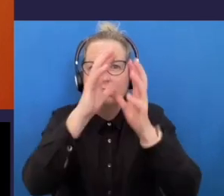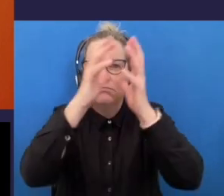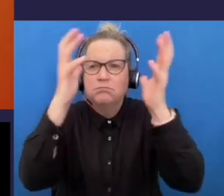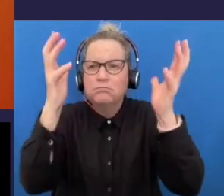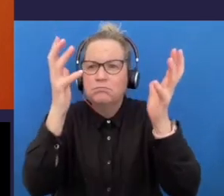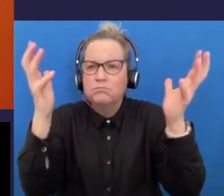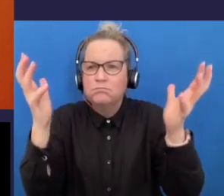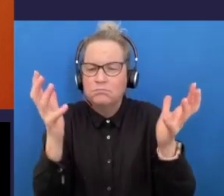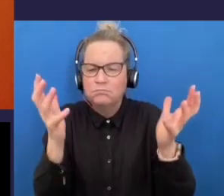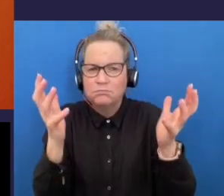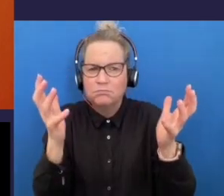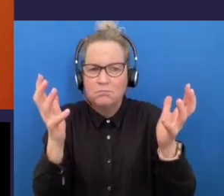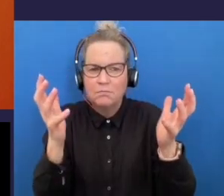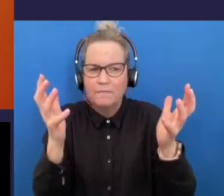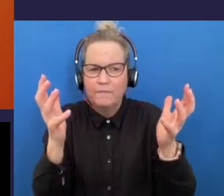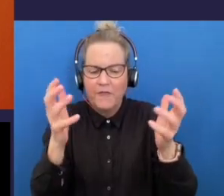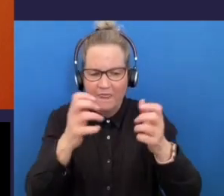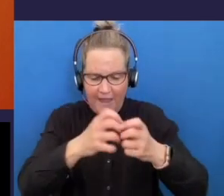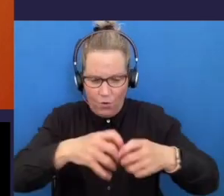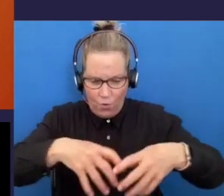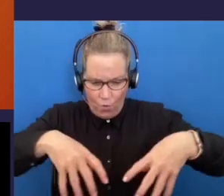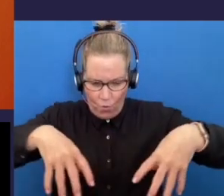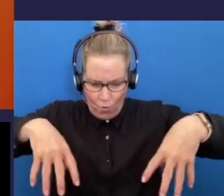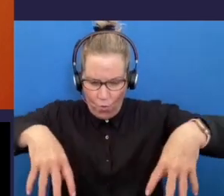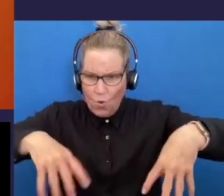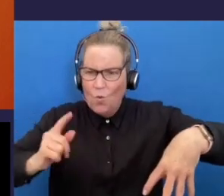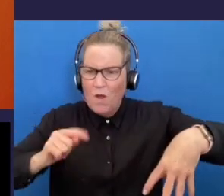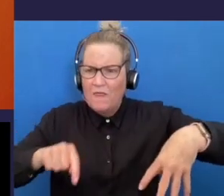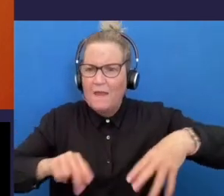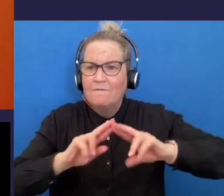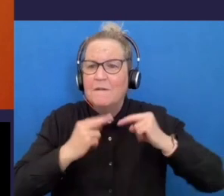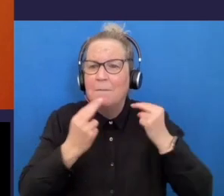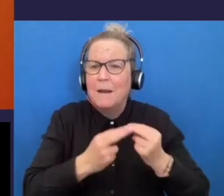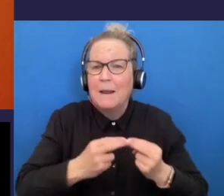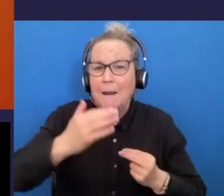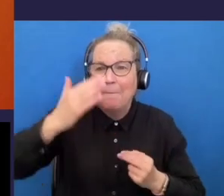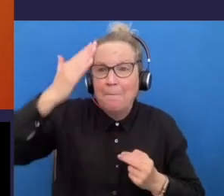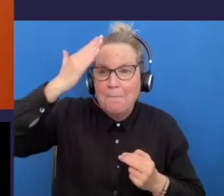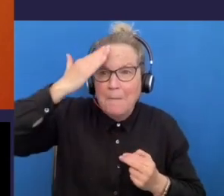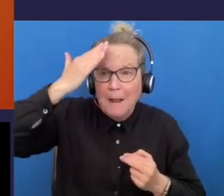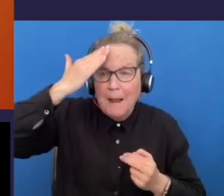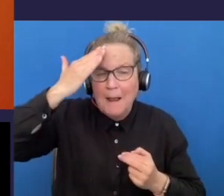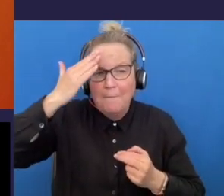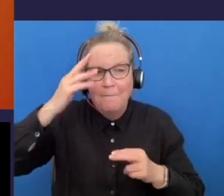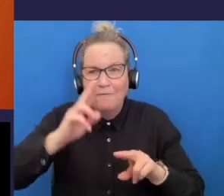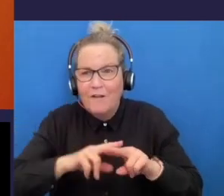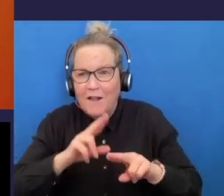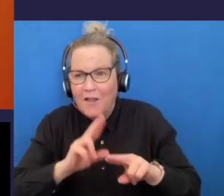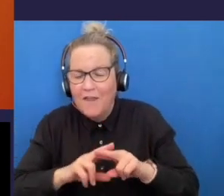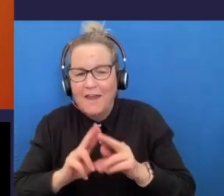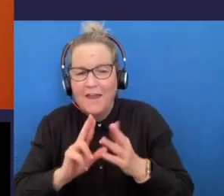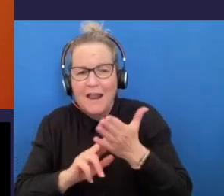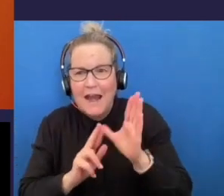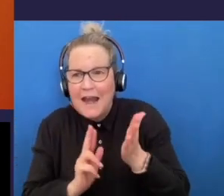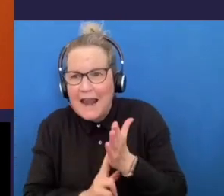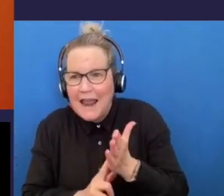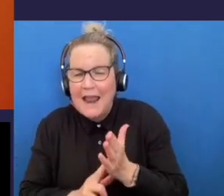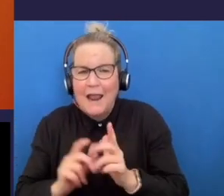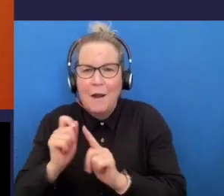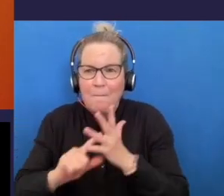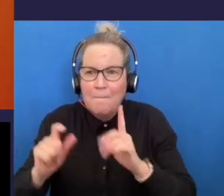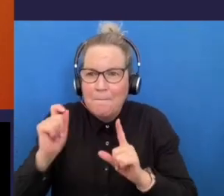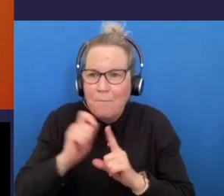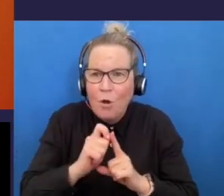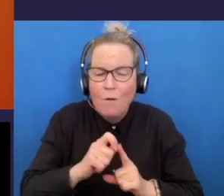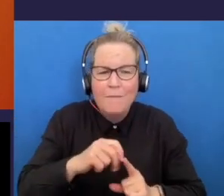tree that root system is family mum dad nan pop uncles aunts brothers sisters nieces nephews friends